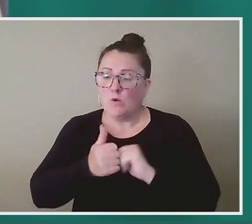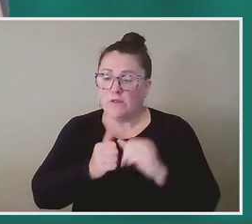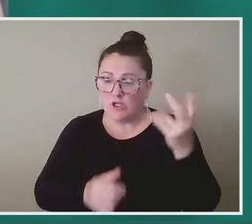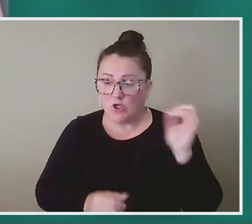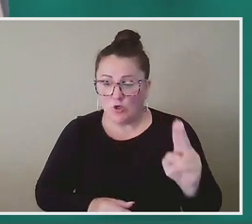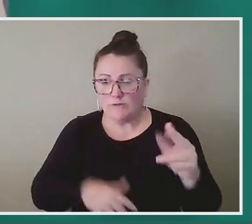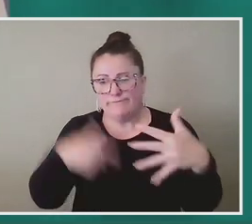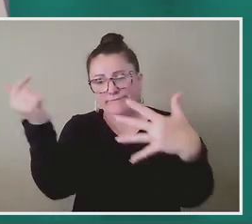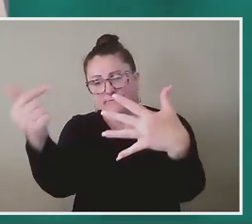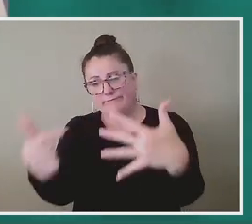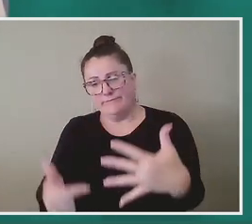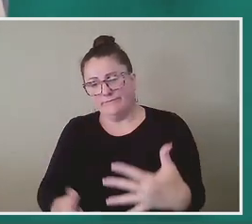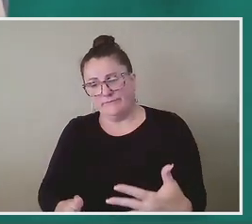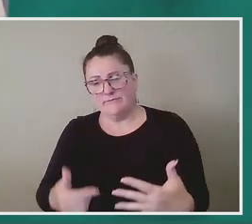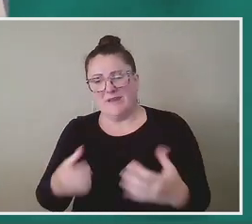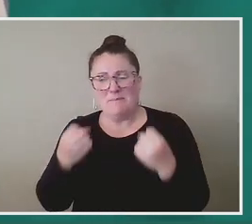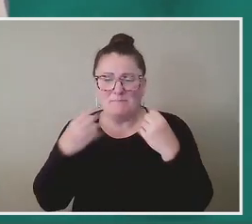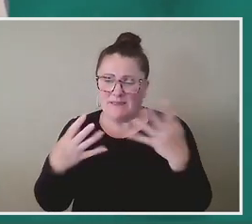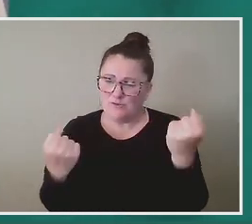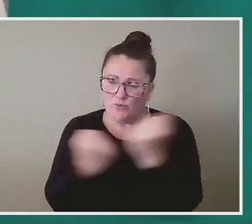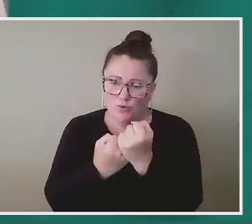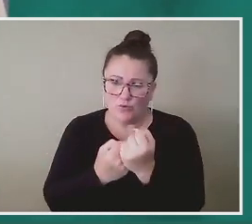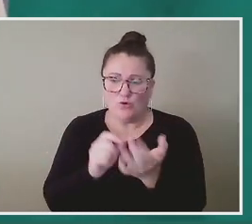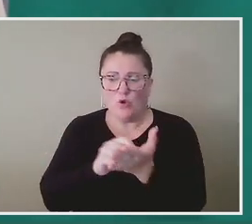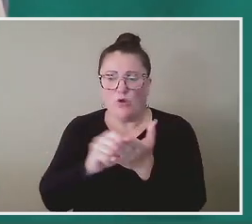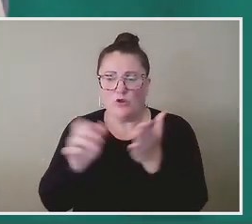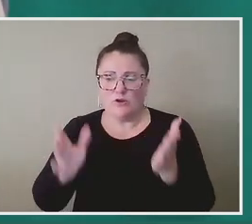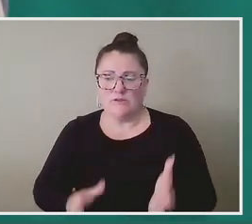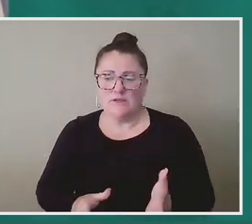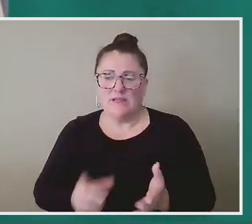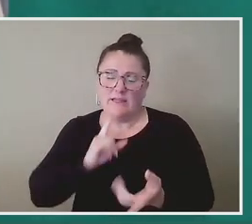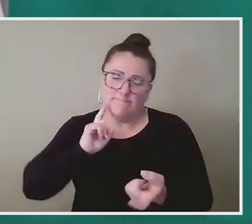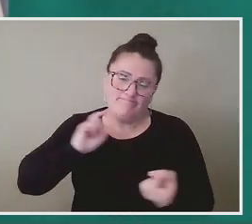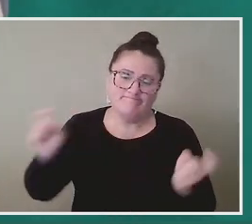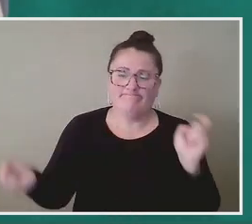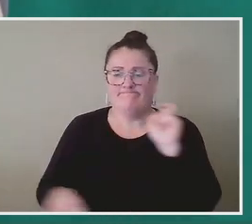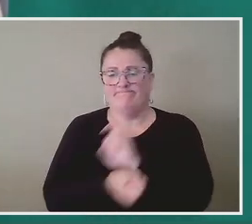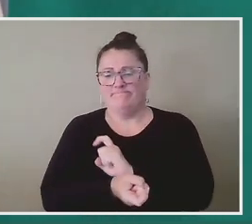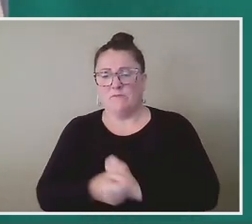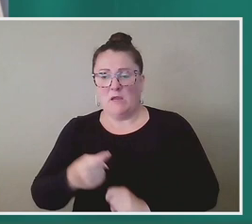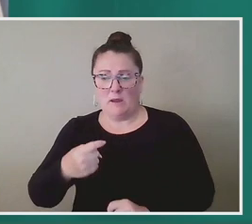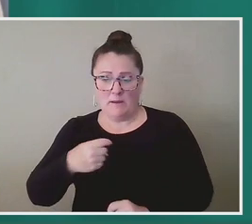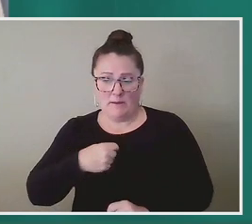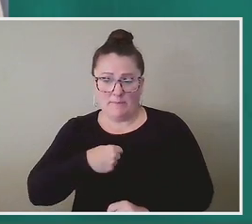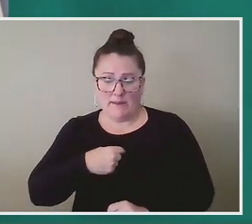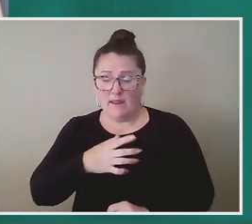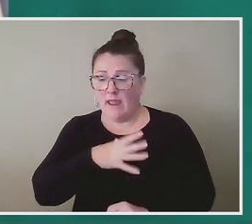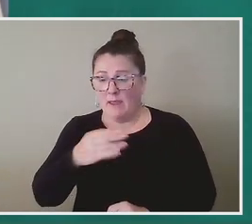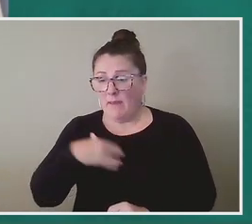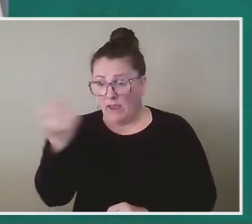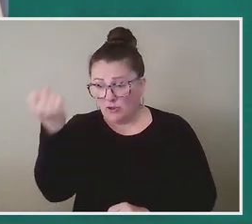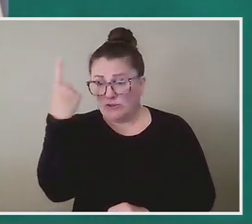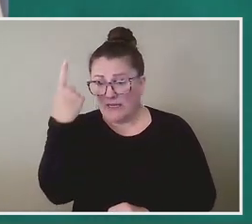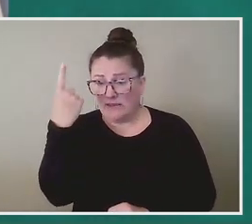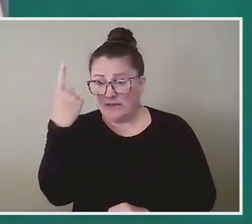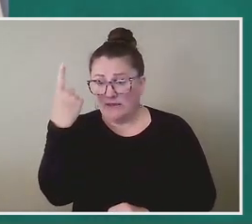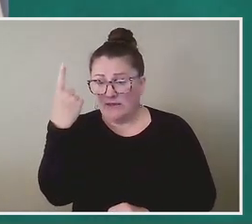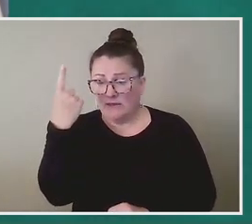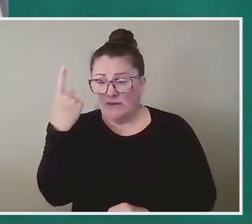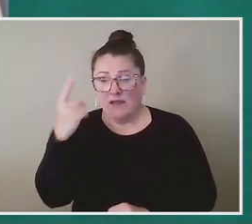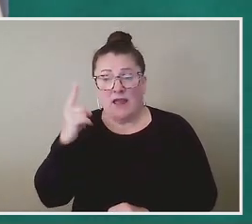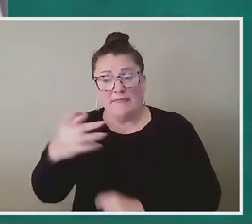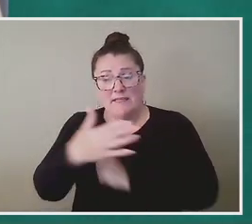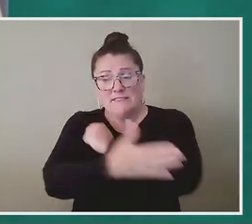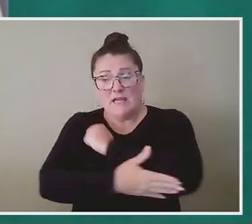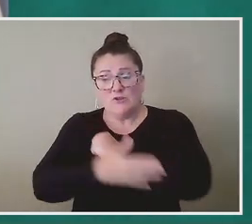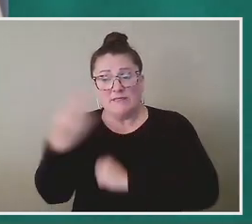list goes on and on. And these books have radically transformed me and my understanding of what this country's